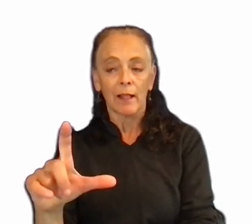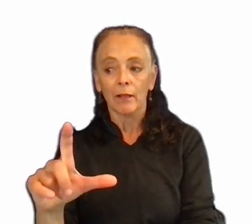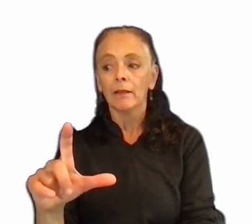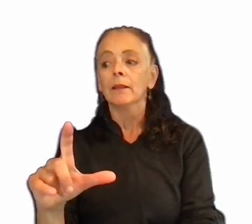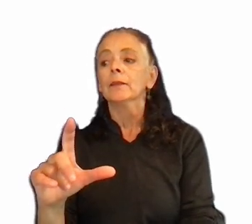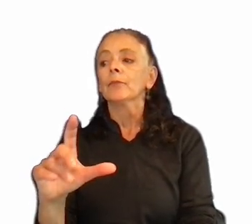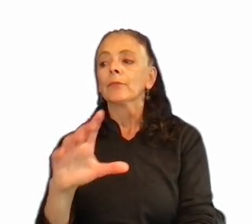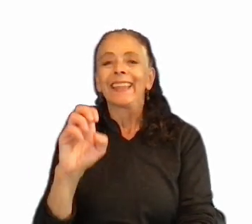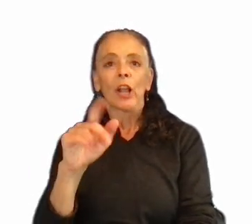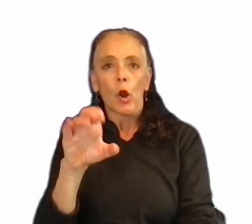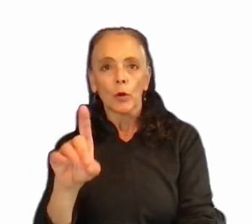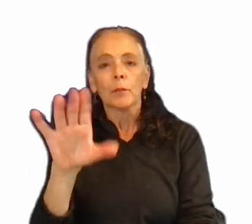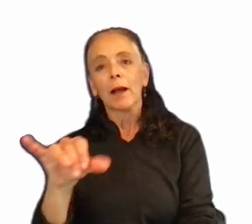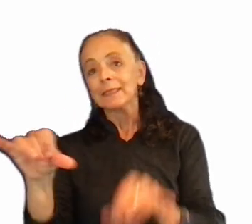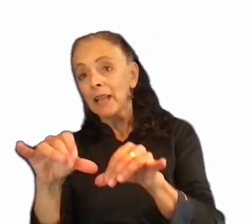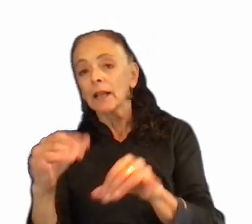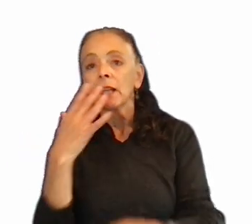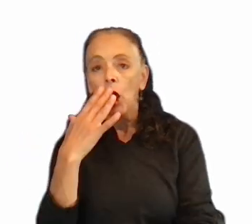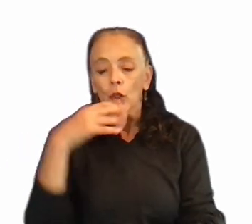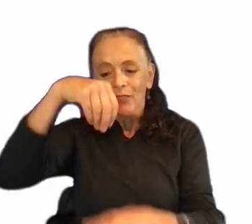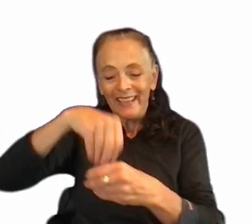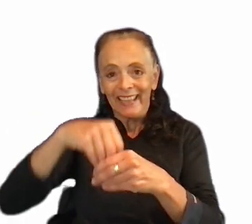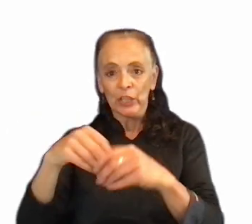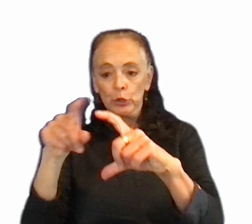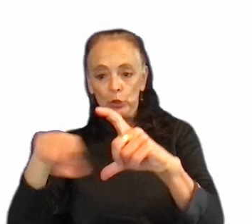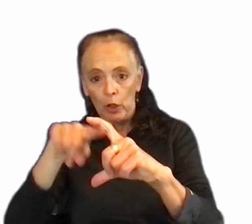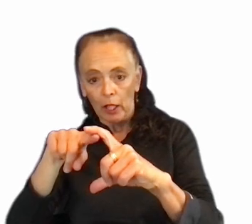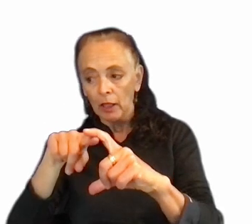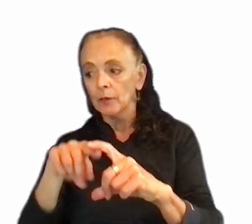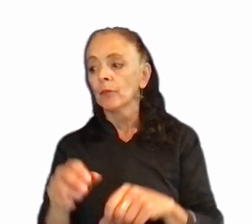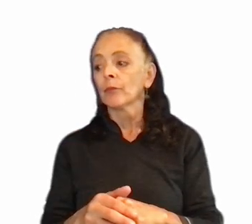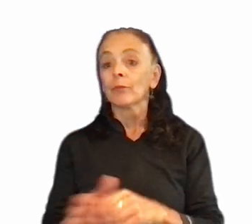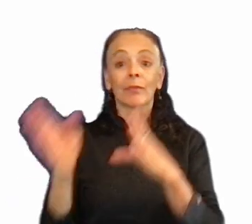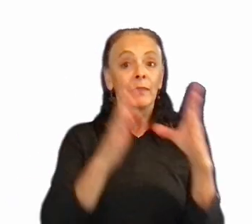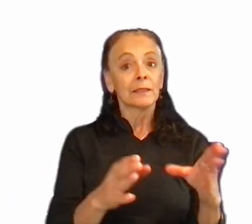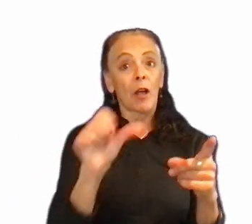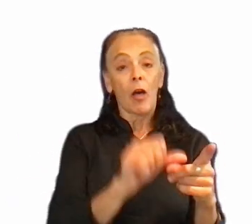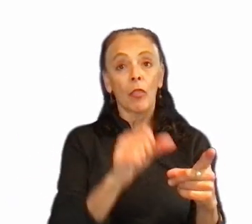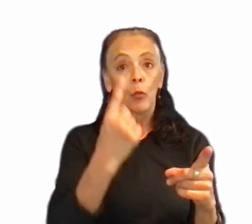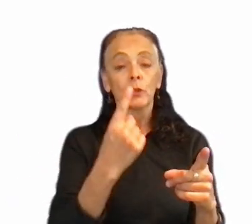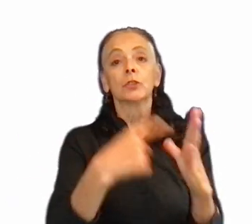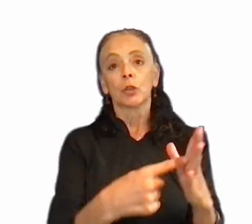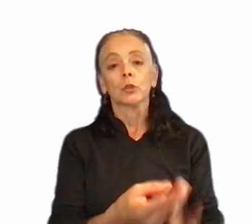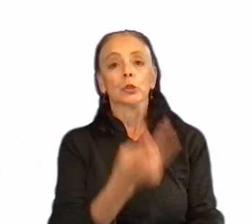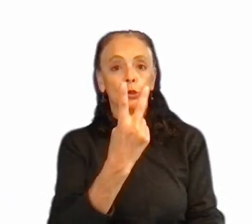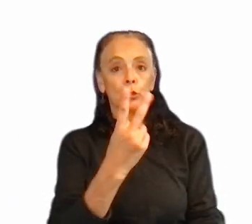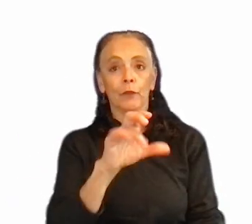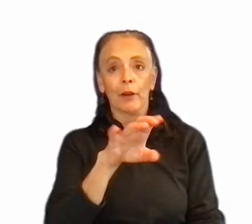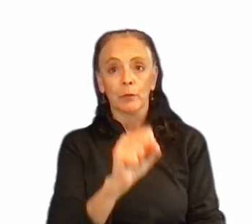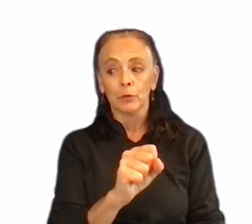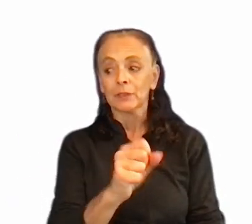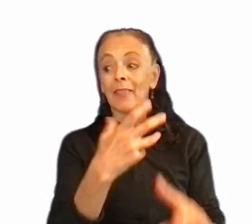size and the color of the inner circle. This map, in contrast, already shows two variables. The color of the